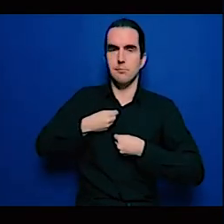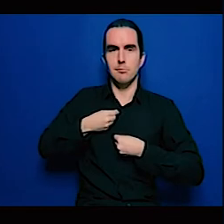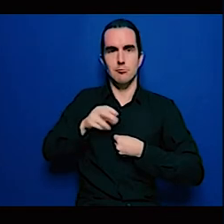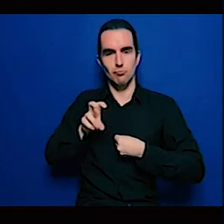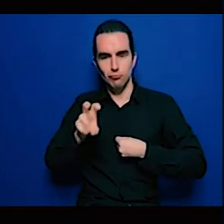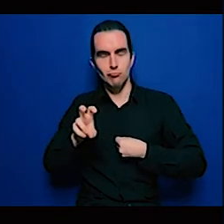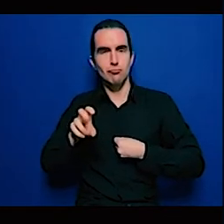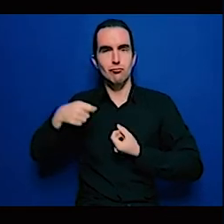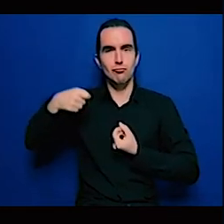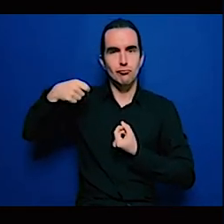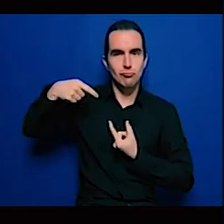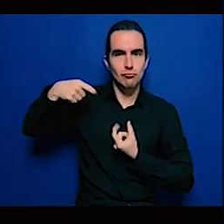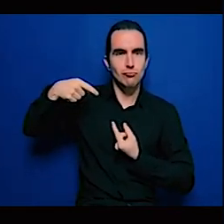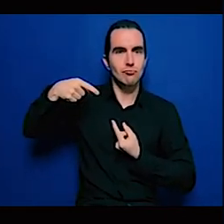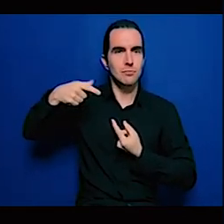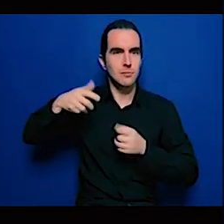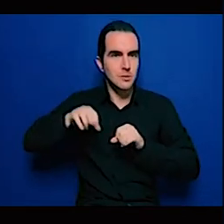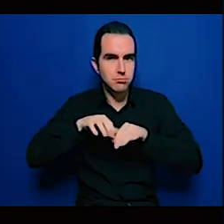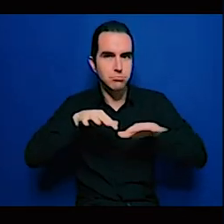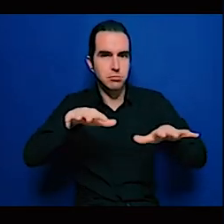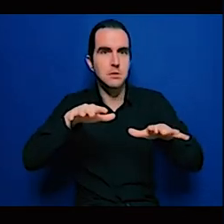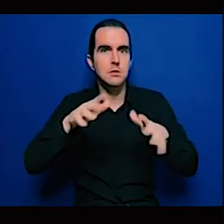there's research in bio gas and